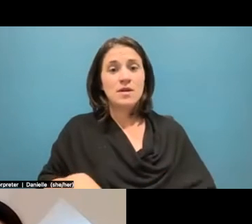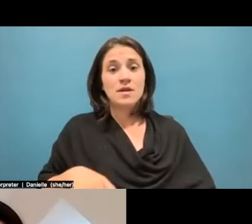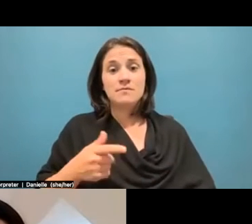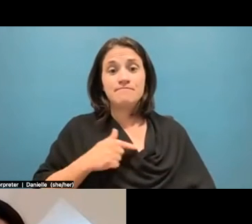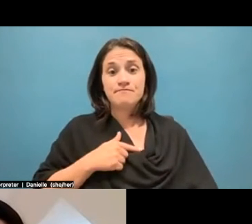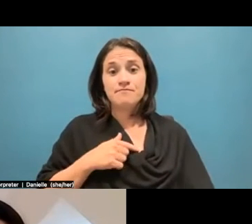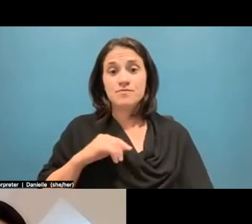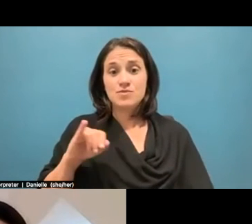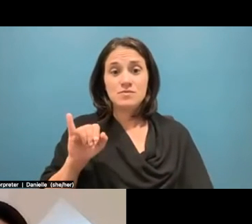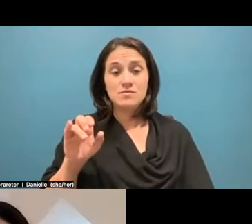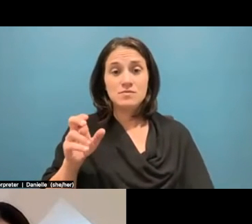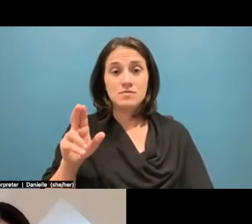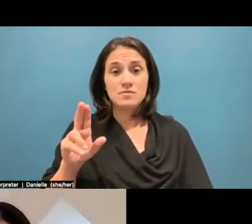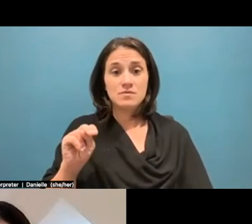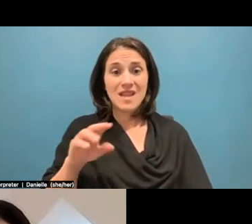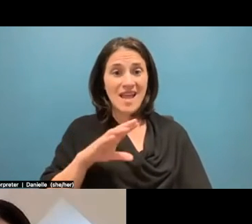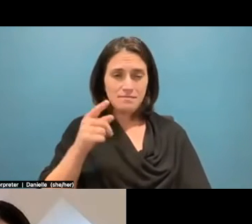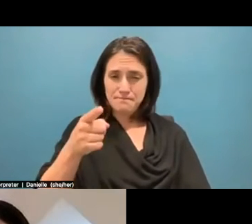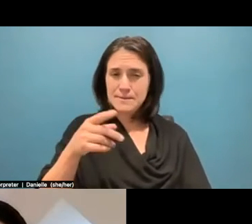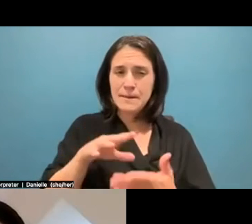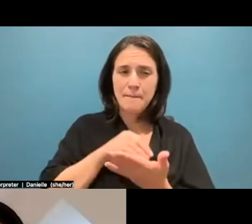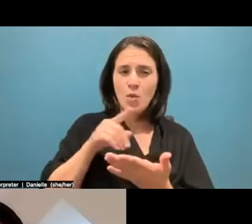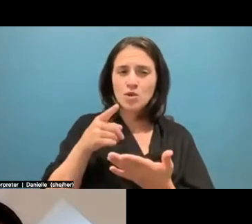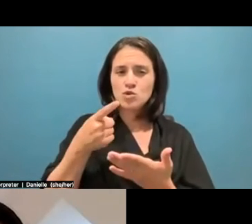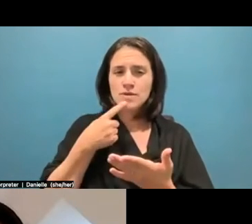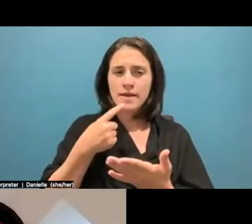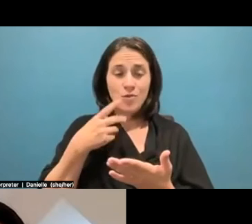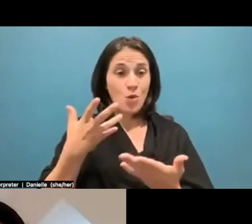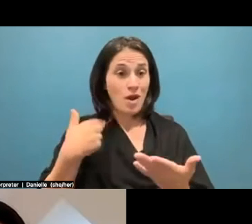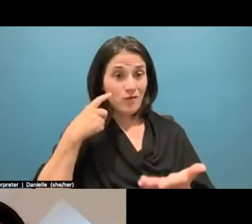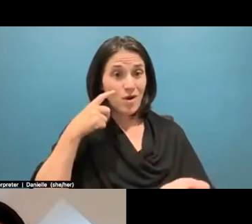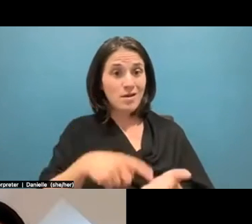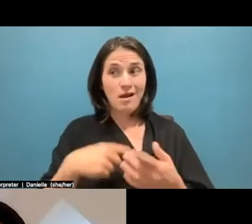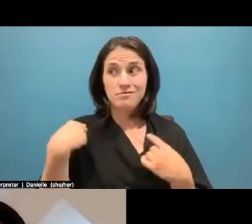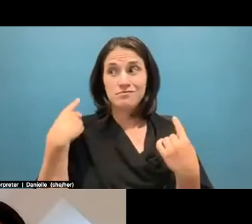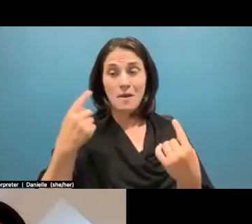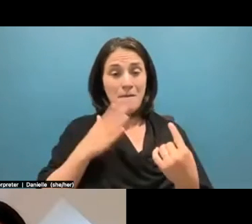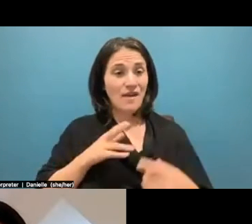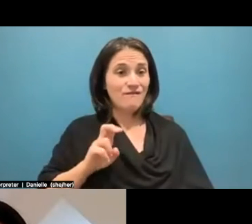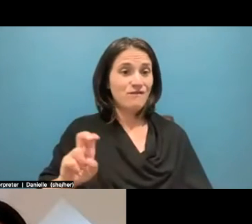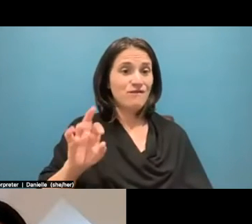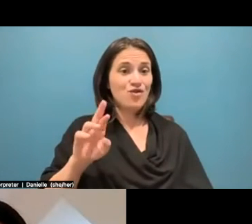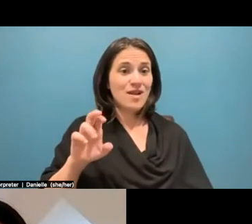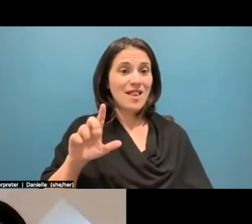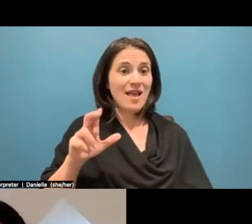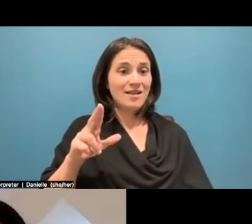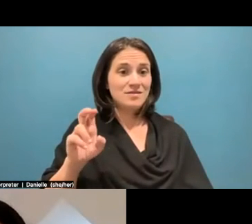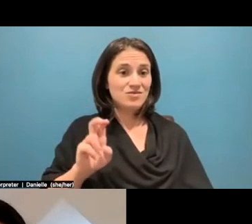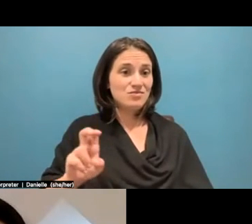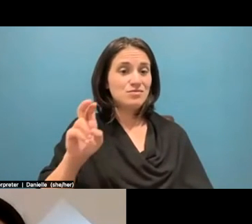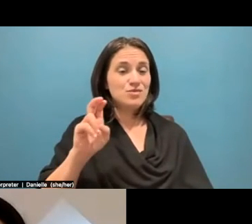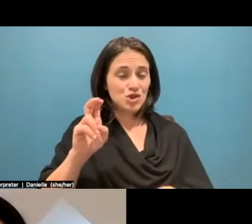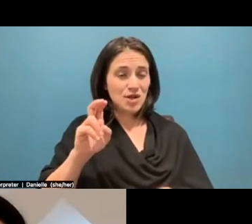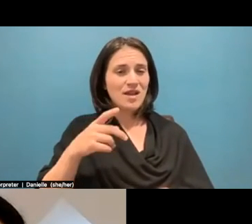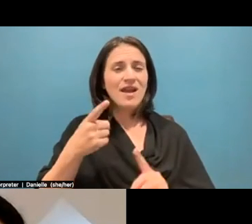what you just said, like what I've recognized in my freelance journey is that there are specific editors that I want to work with